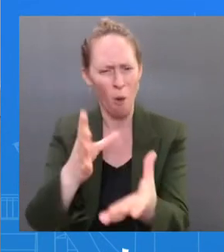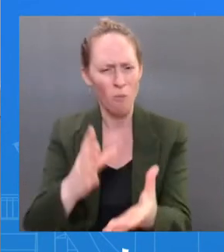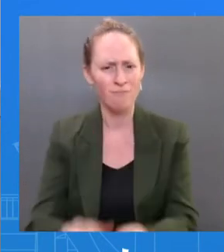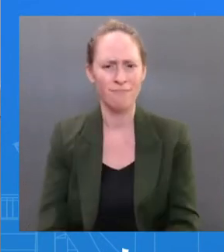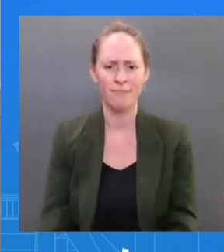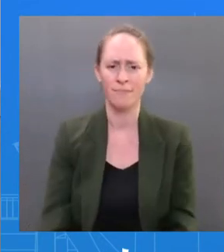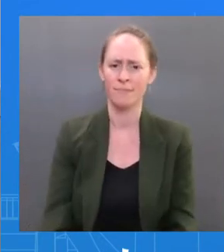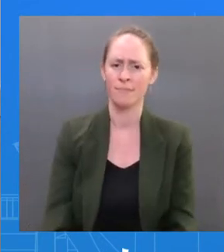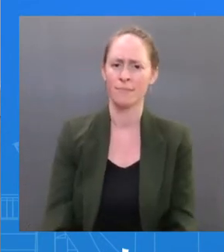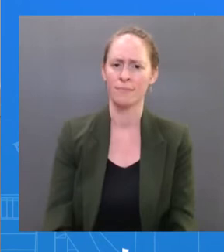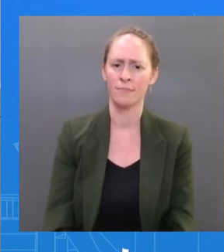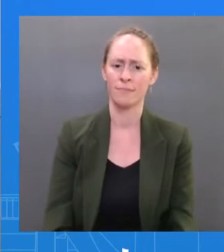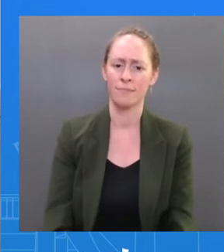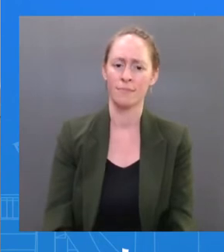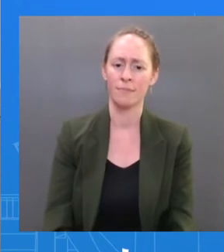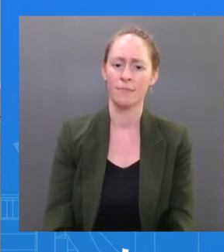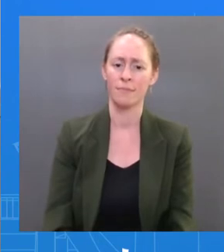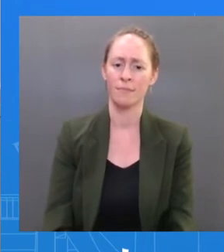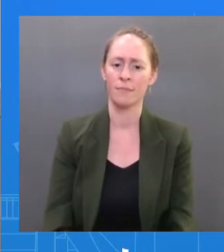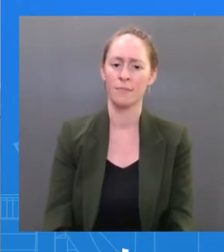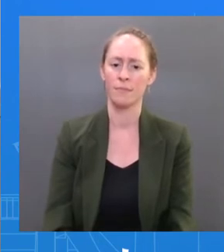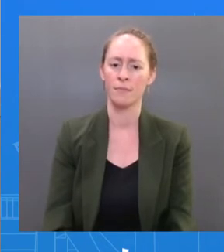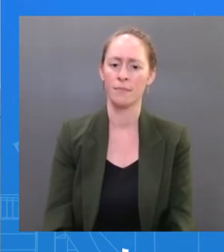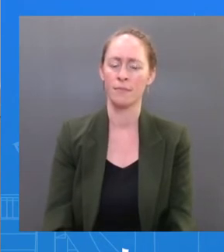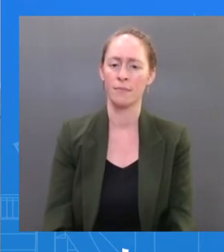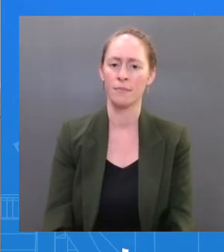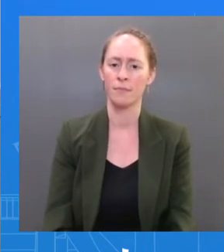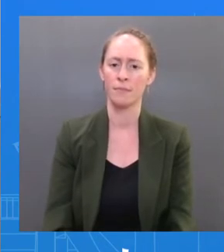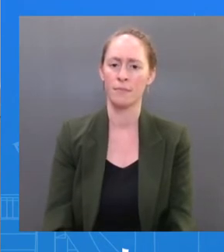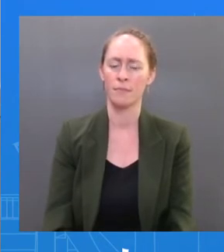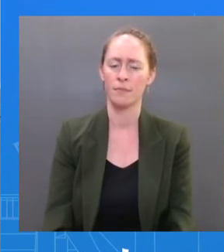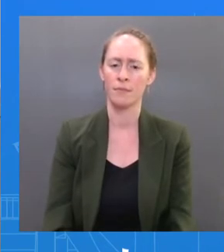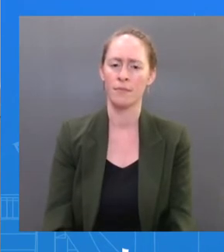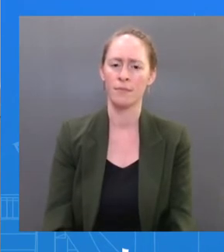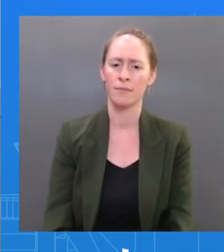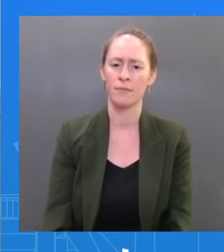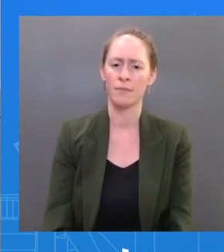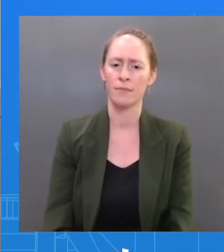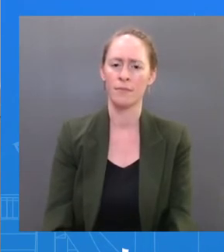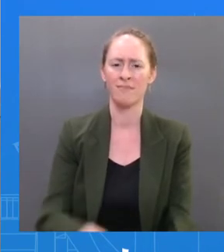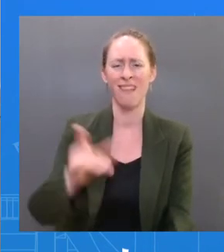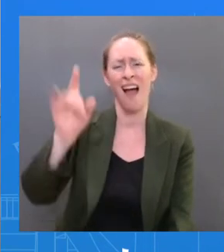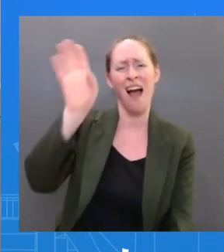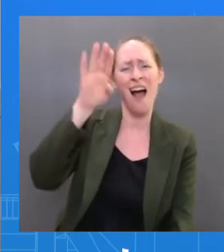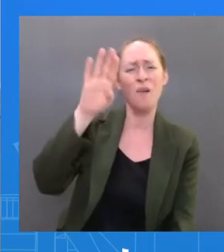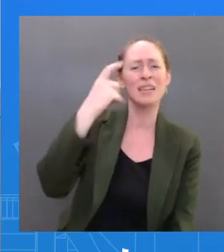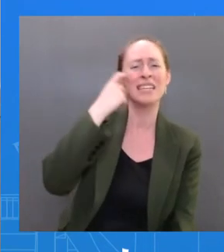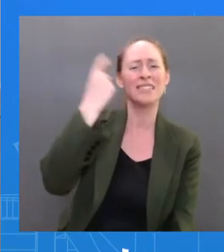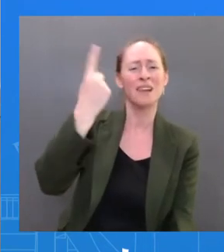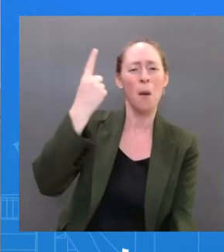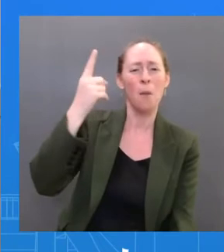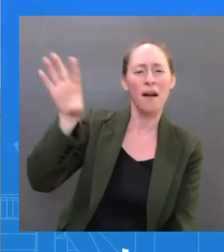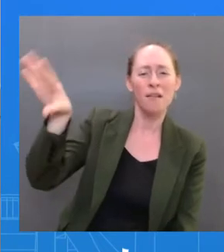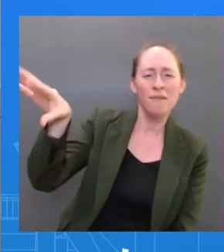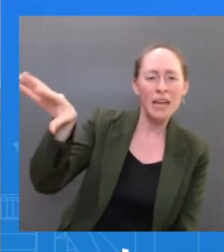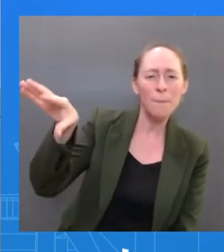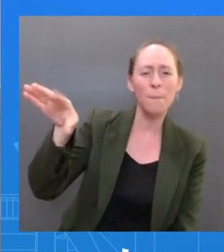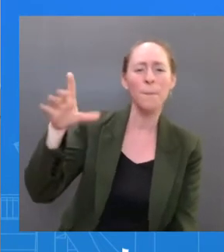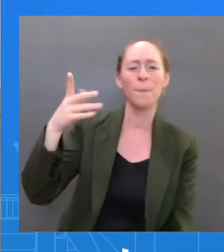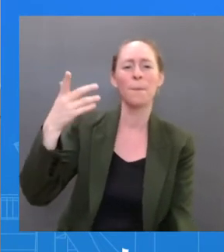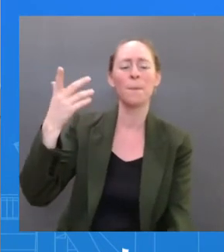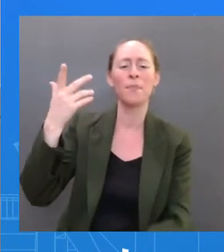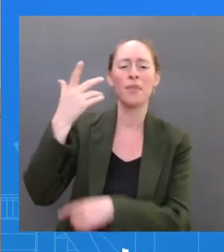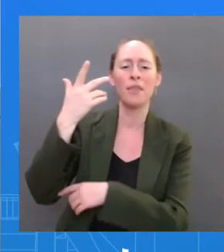feet away. The individual shooting it was wearing a mask. But for regular Americans who are watching this right now, what would your recommendation be? Should Americans who are